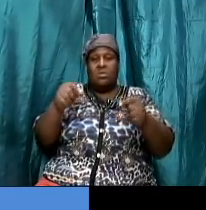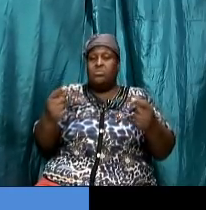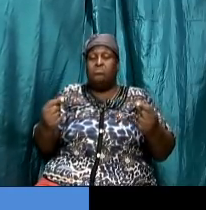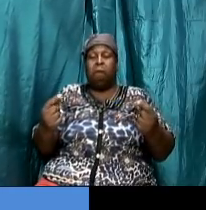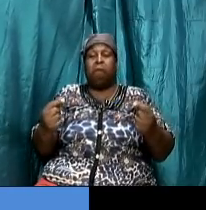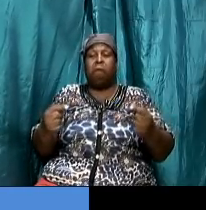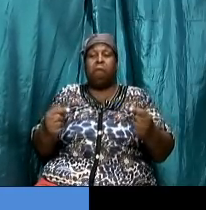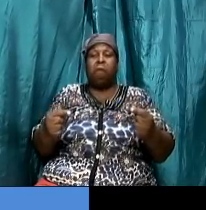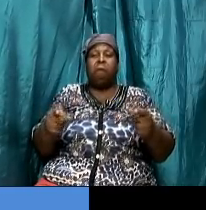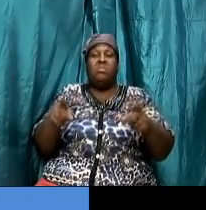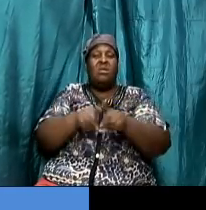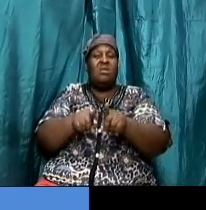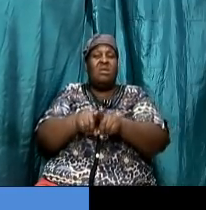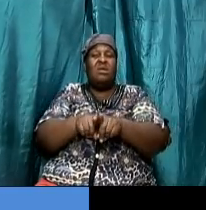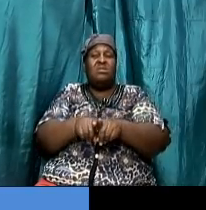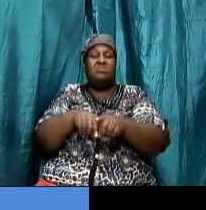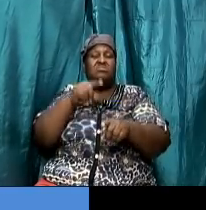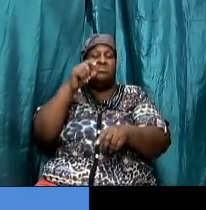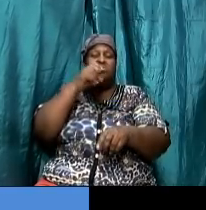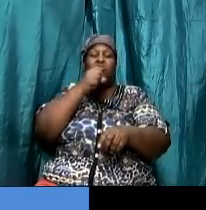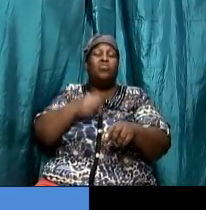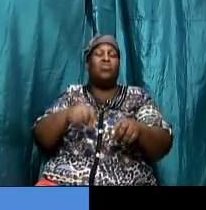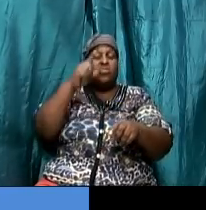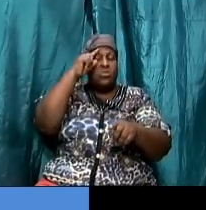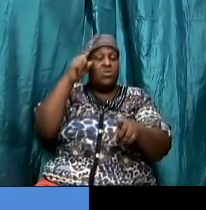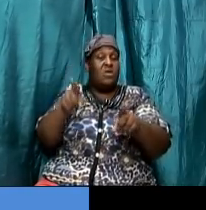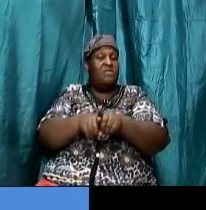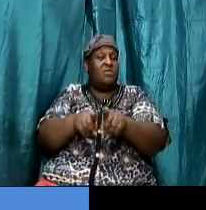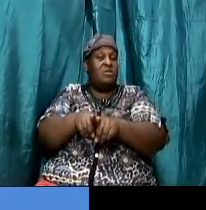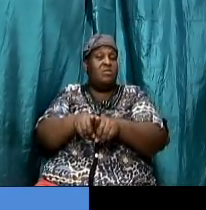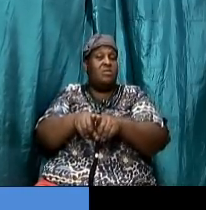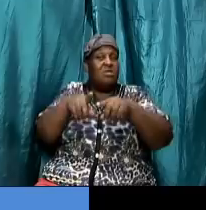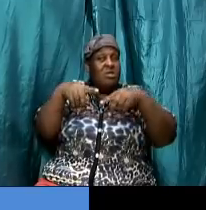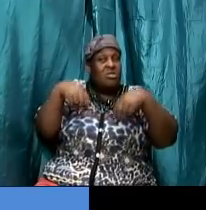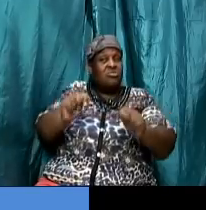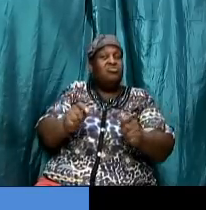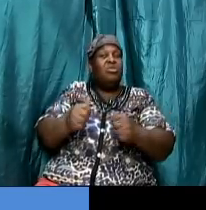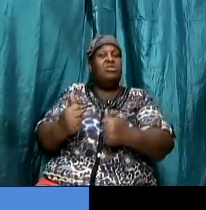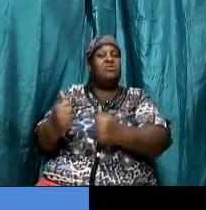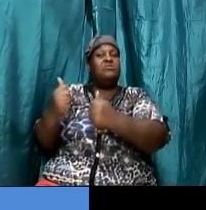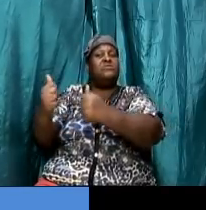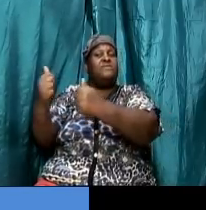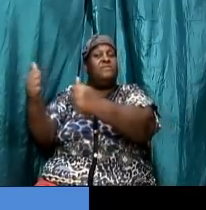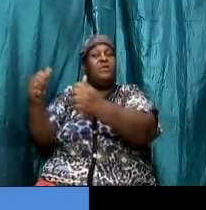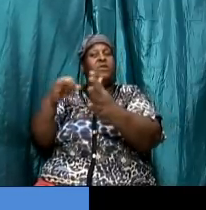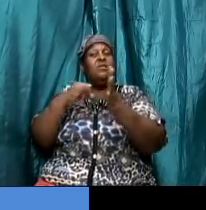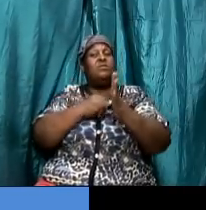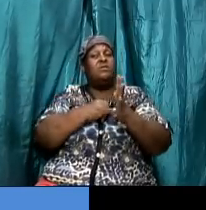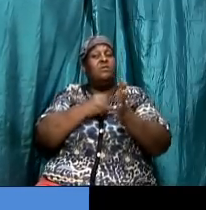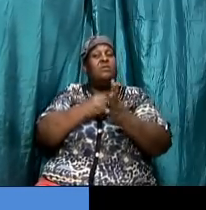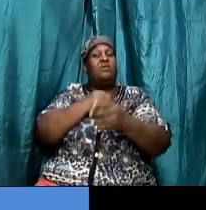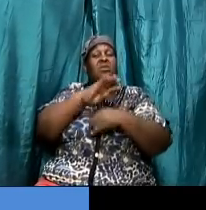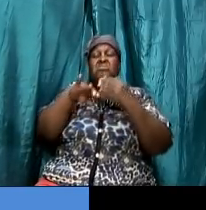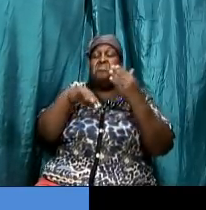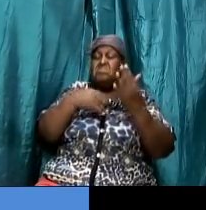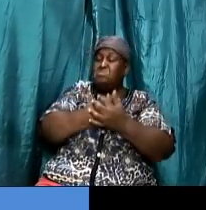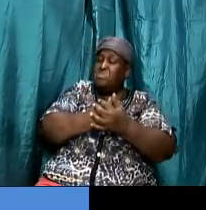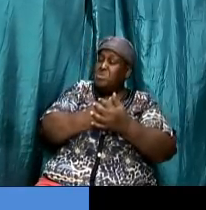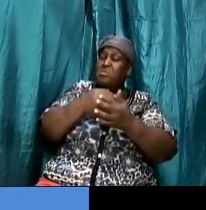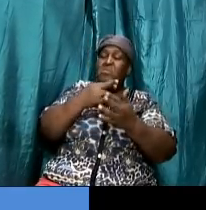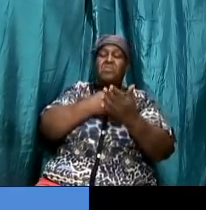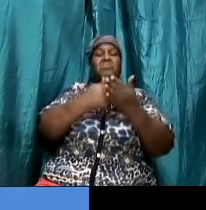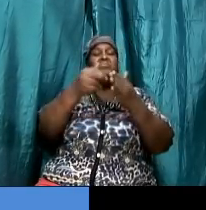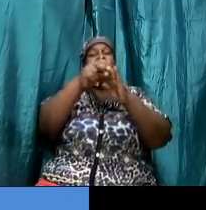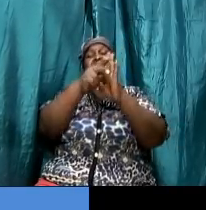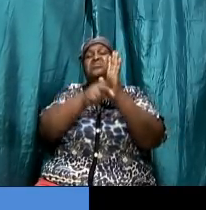as a matter of fact the old covenant they try to follow it and all their righteousness the bible describe as filthy rags